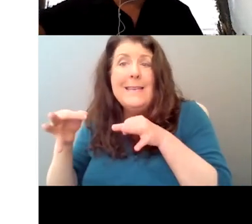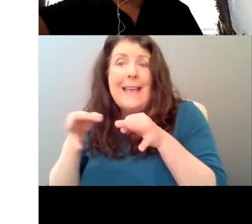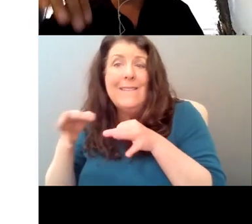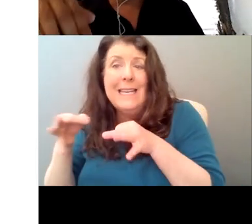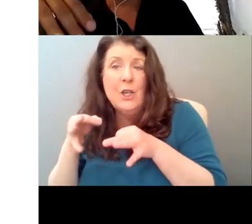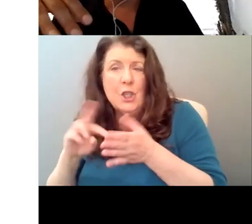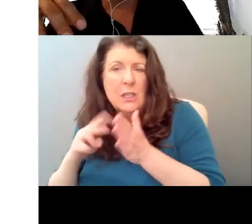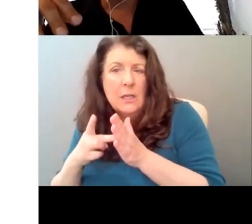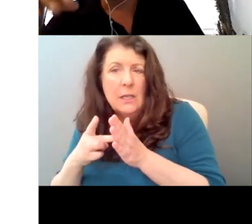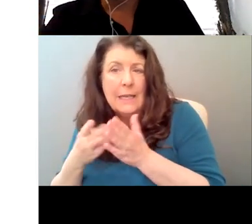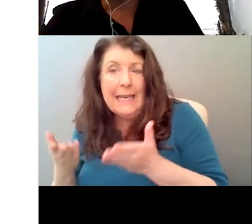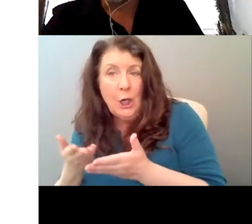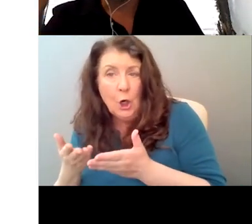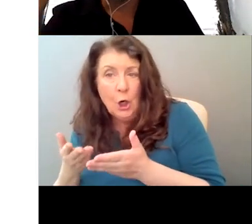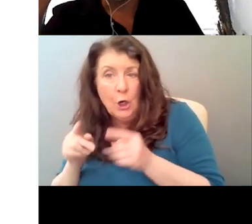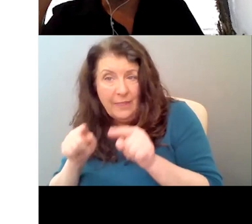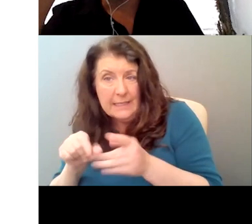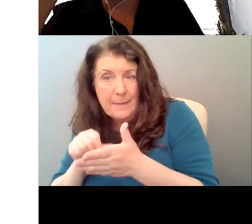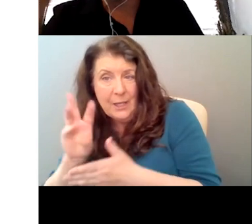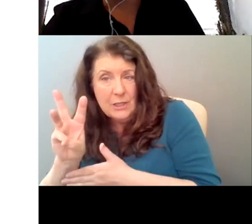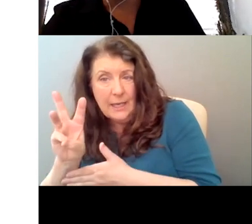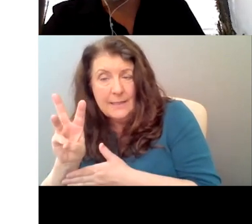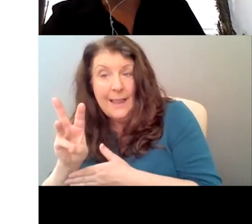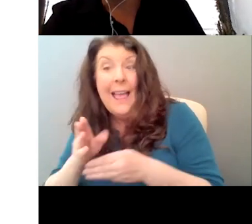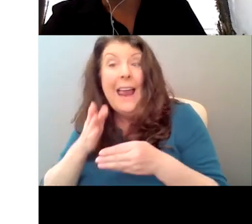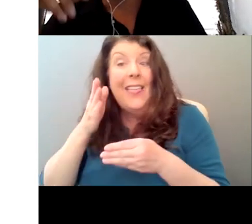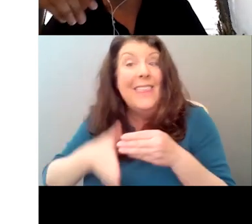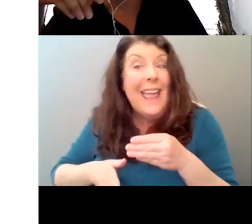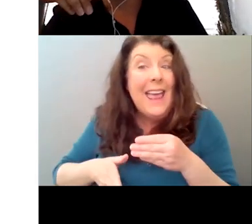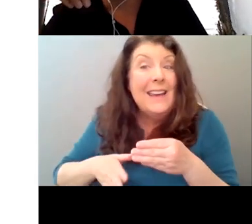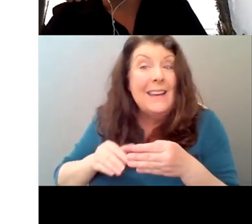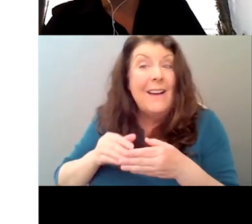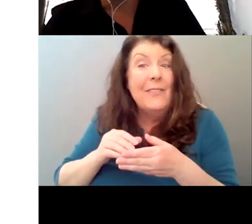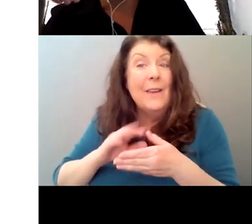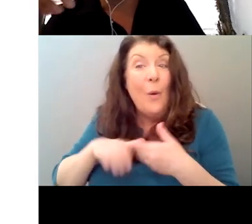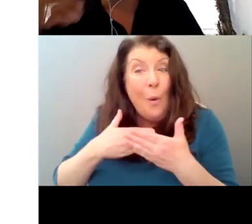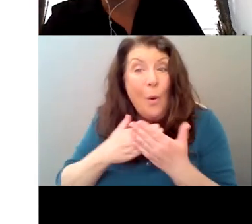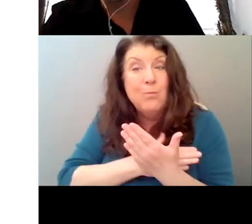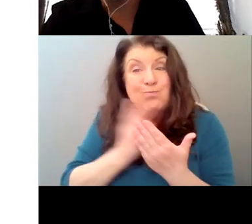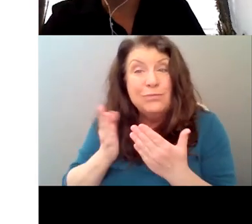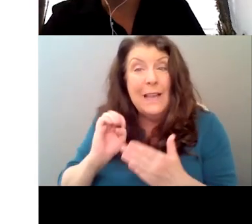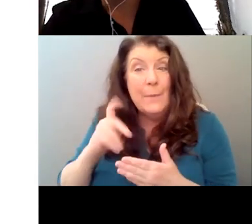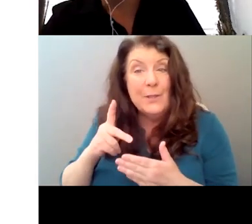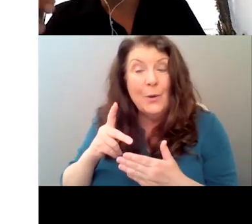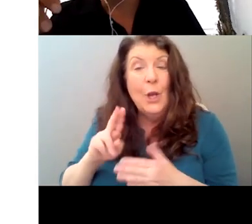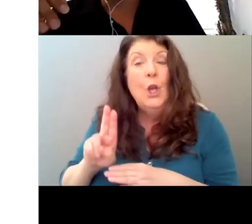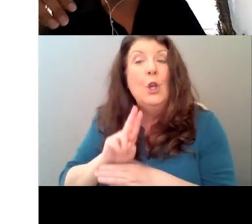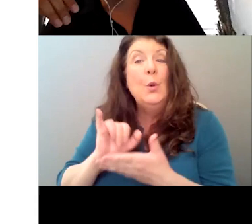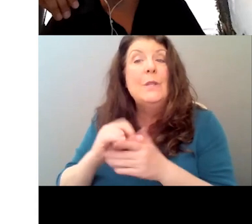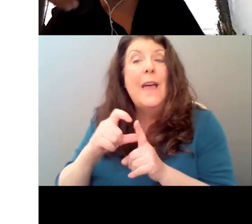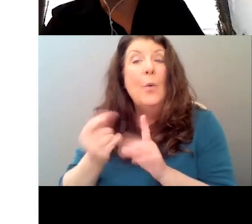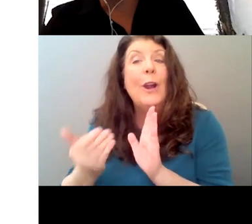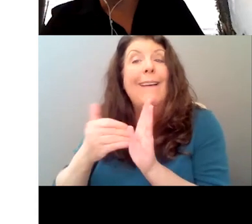at the end of the episode, uh, you have an, uh, you use LARC again, um, and you have another definition for that